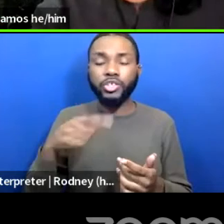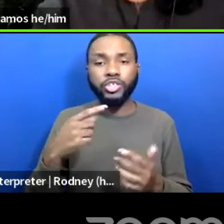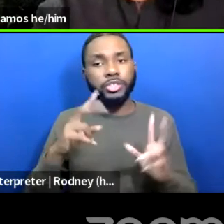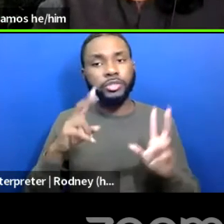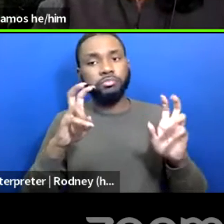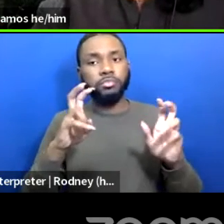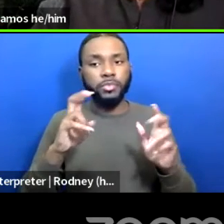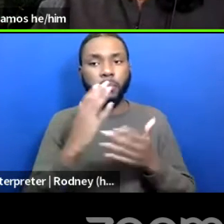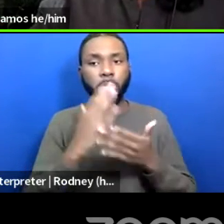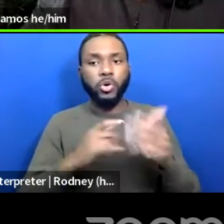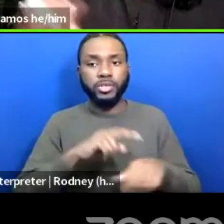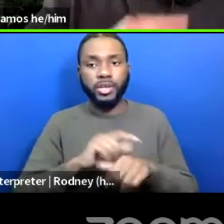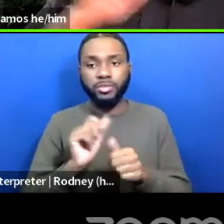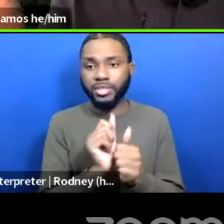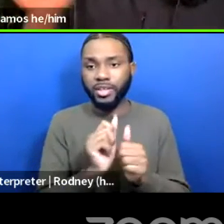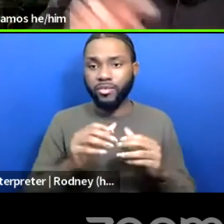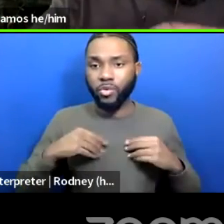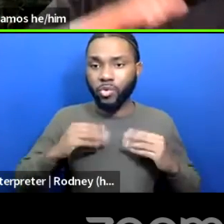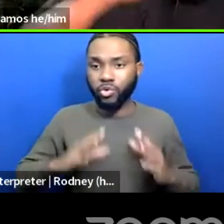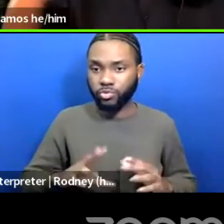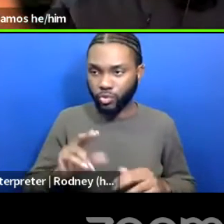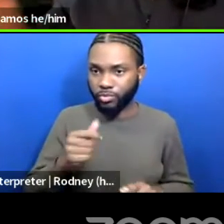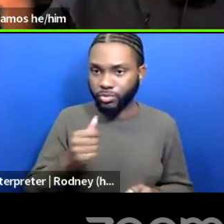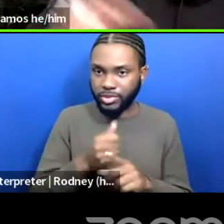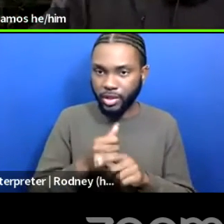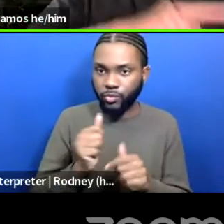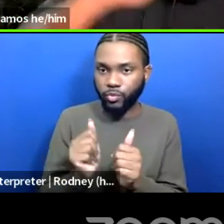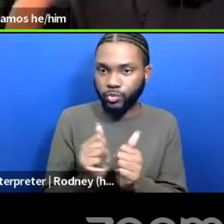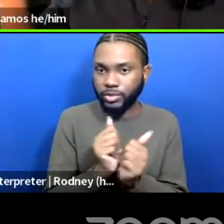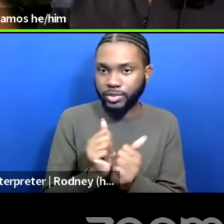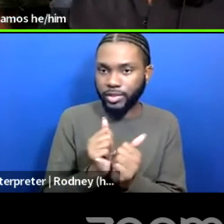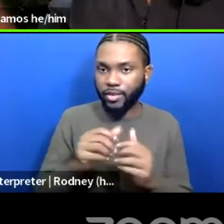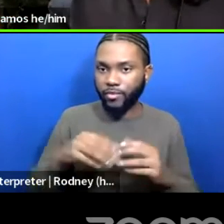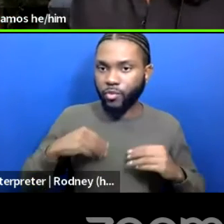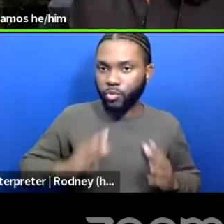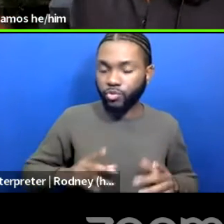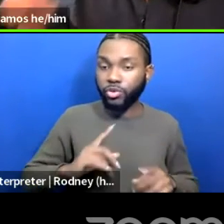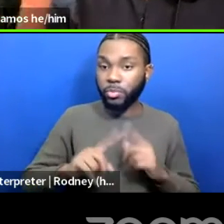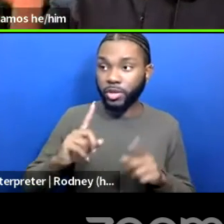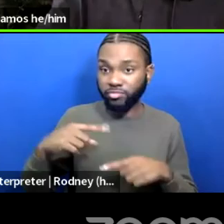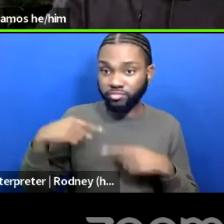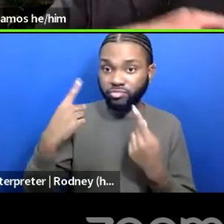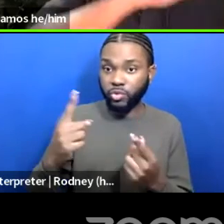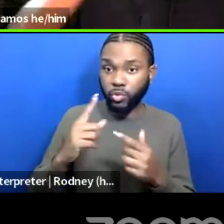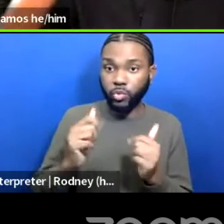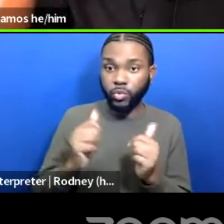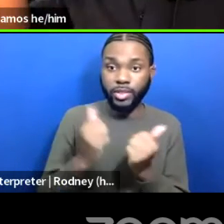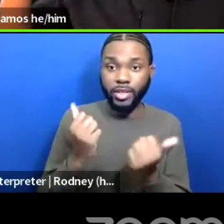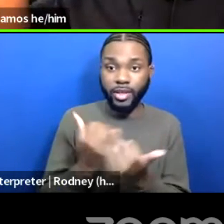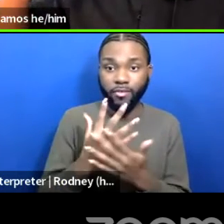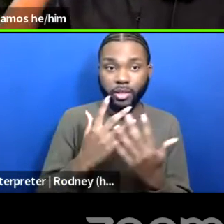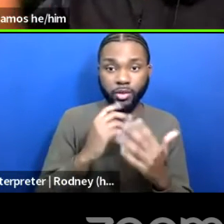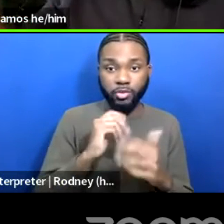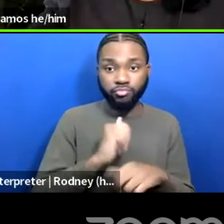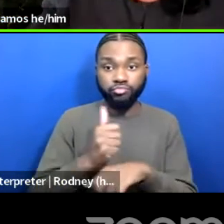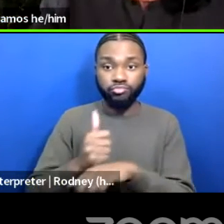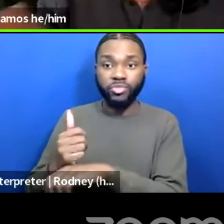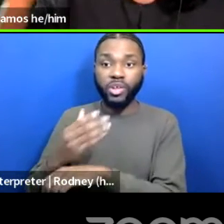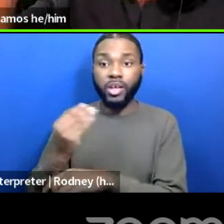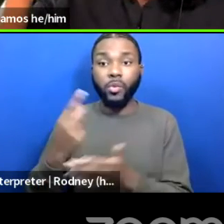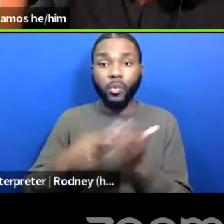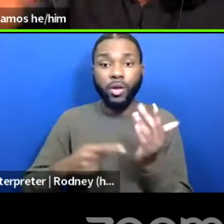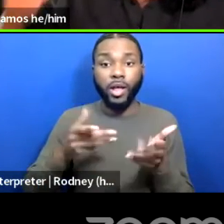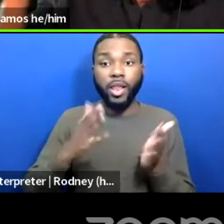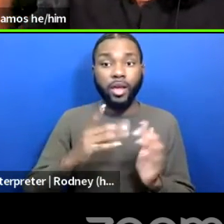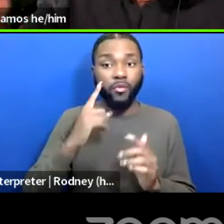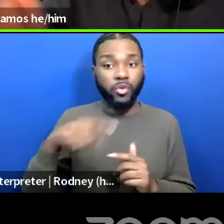owners, right? And in that, in the formulation of all of these things, right, while they were, what allowed them